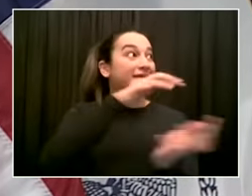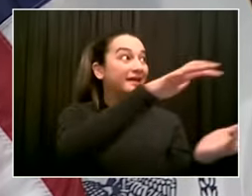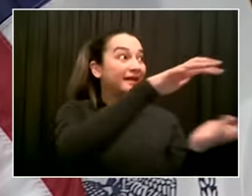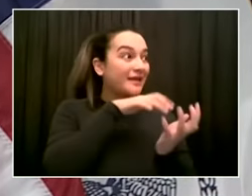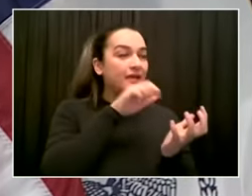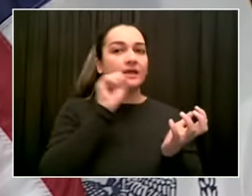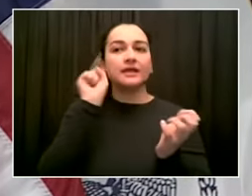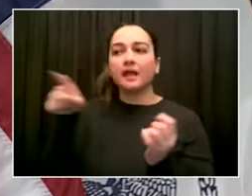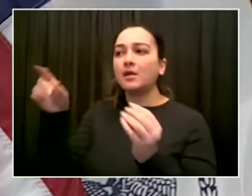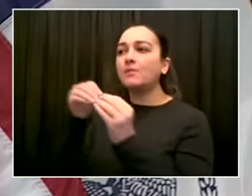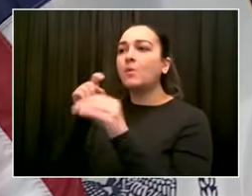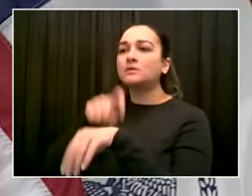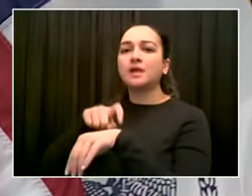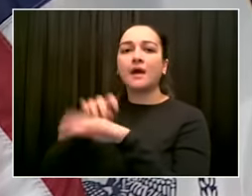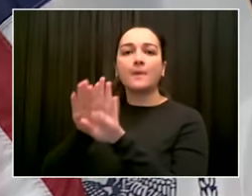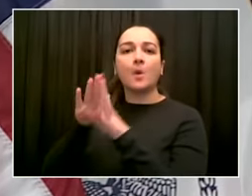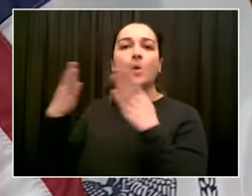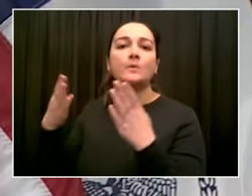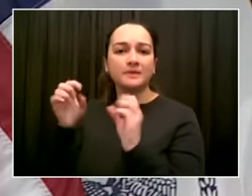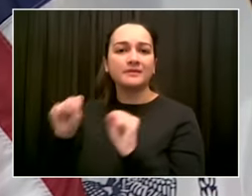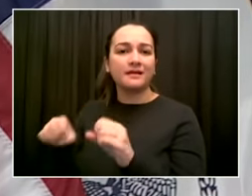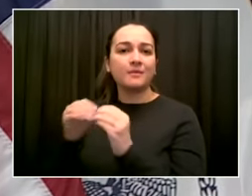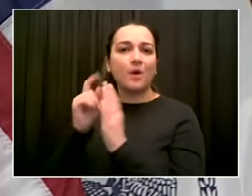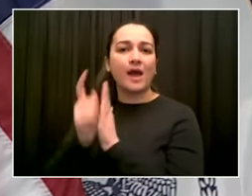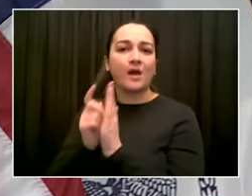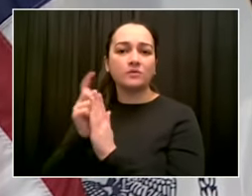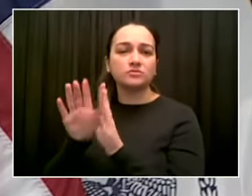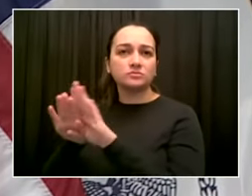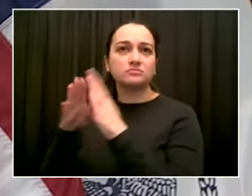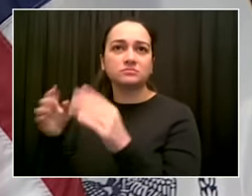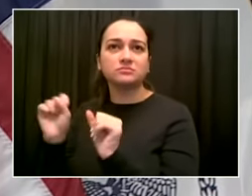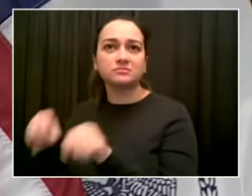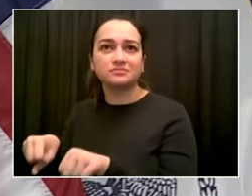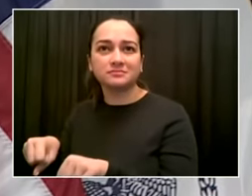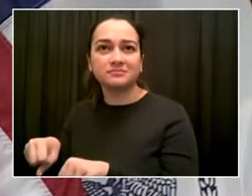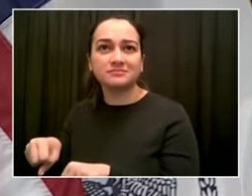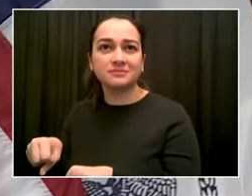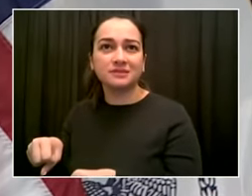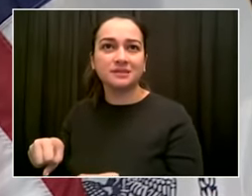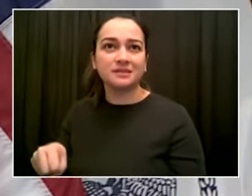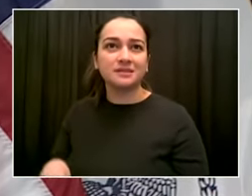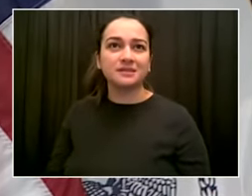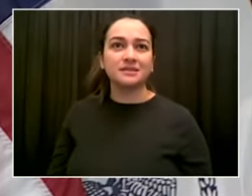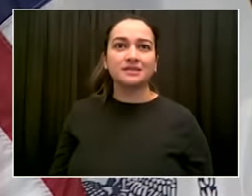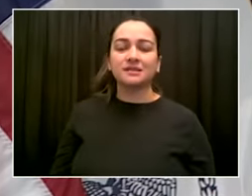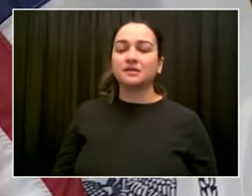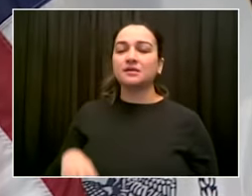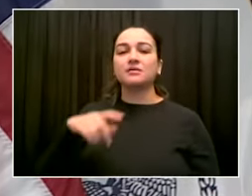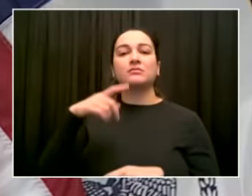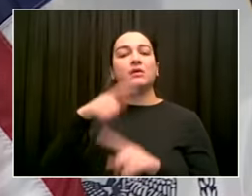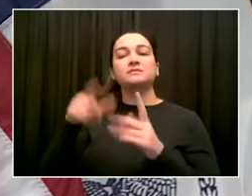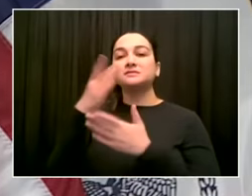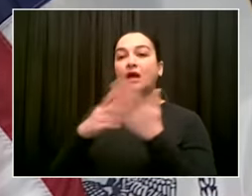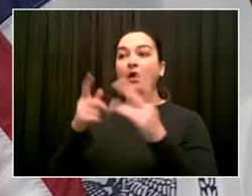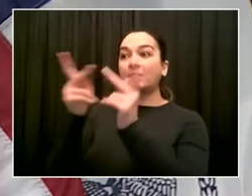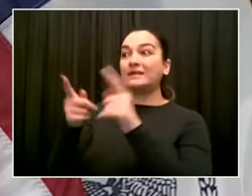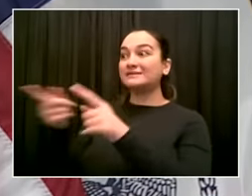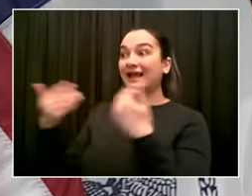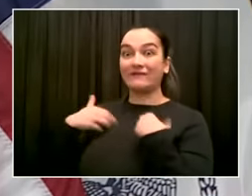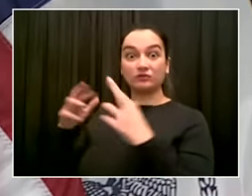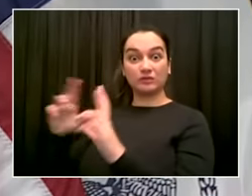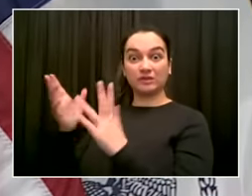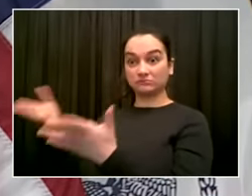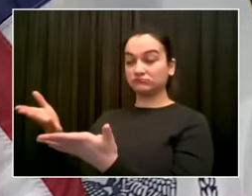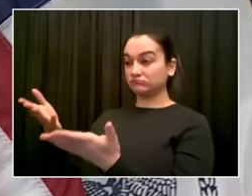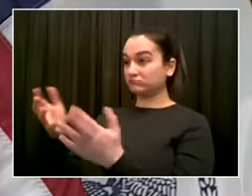We still haven't had the kind of supply breakthrough we need. We obviously had a reality last week where we got two weeks worth